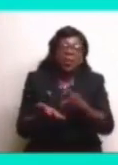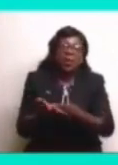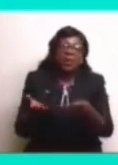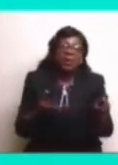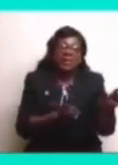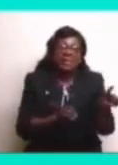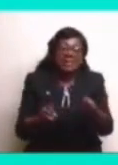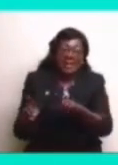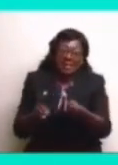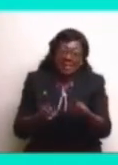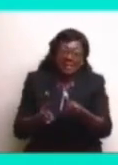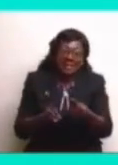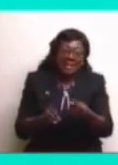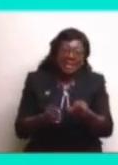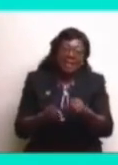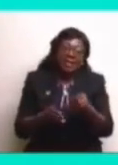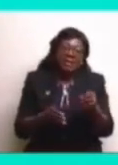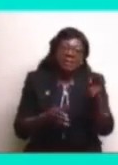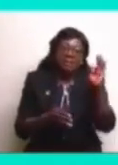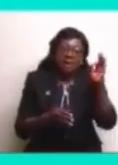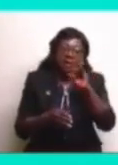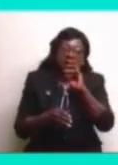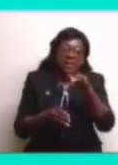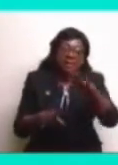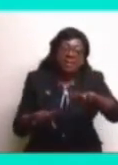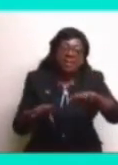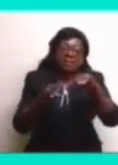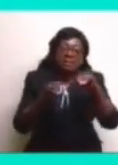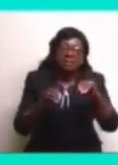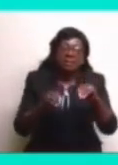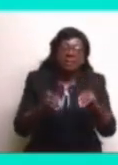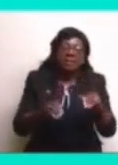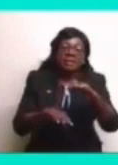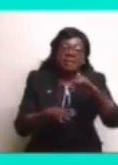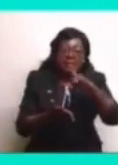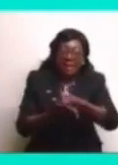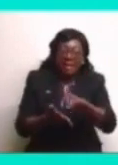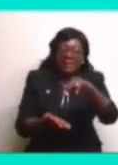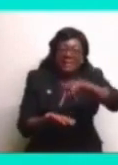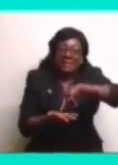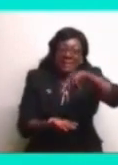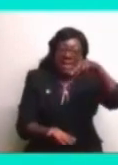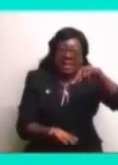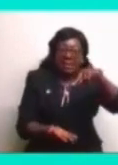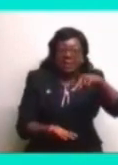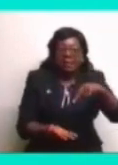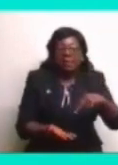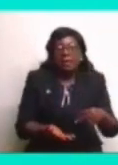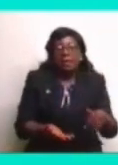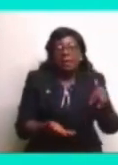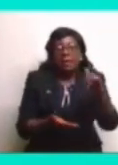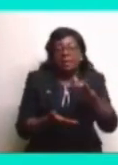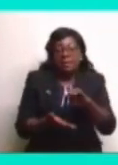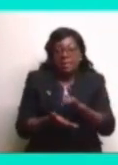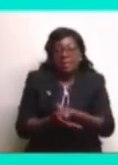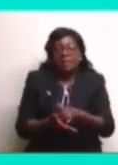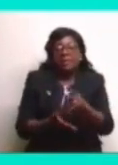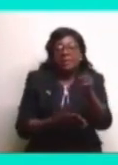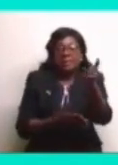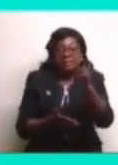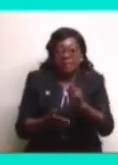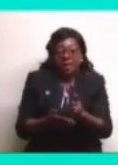so on and so forth, the fact is, he took that stand. And that defined,